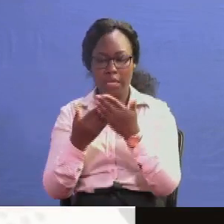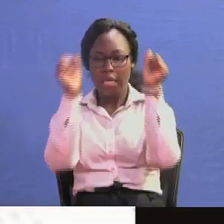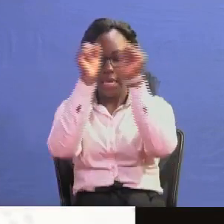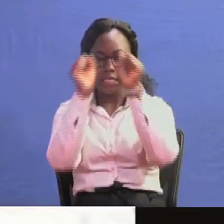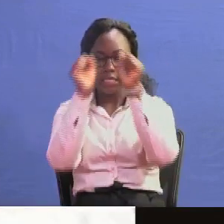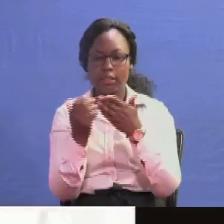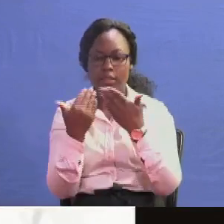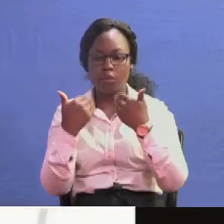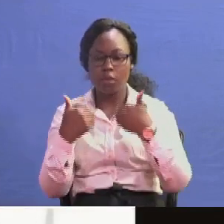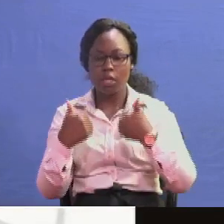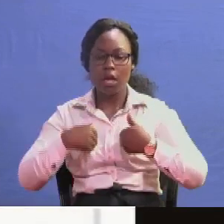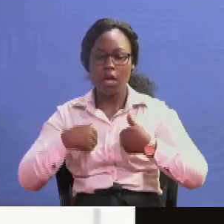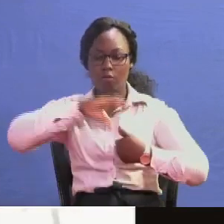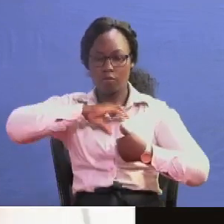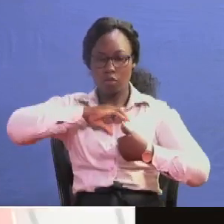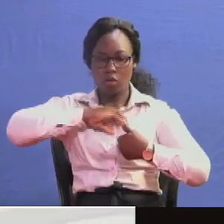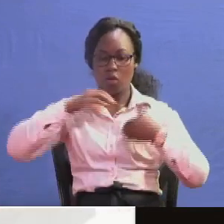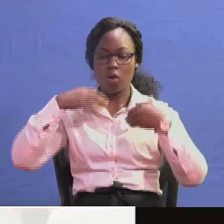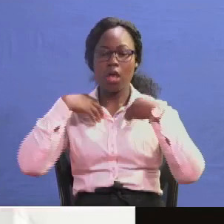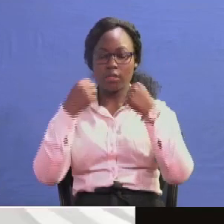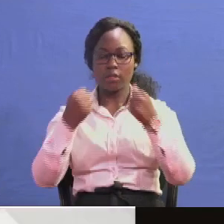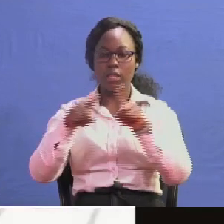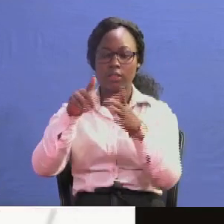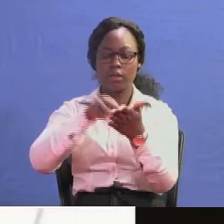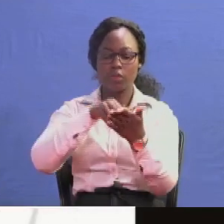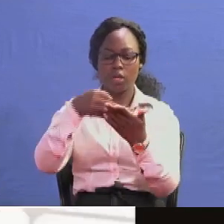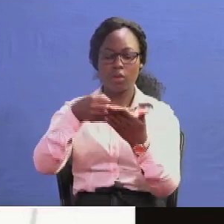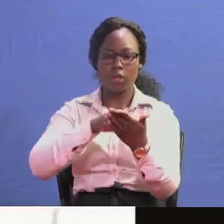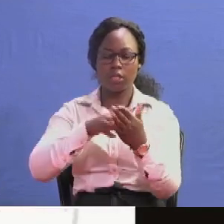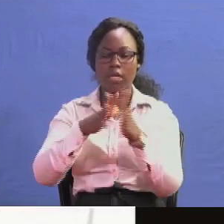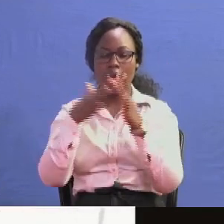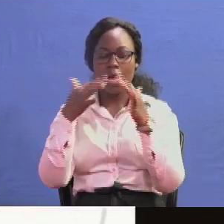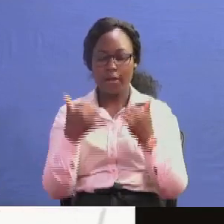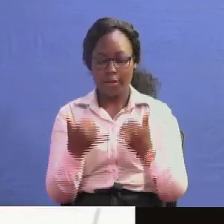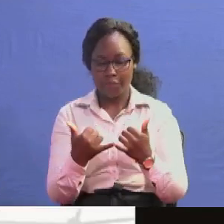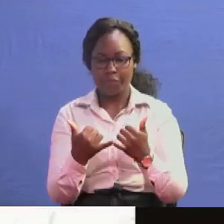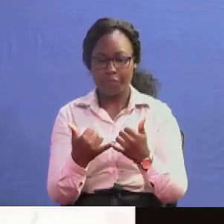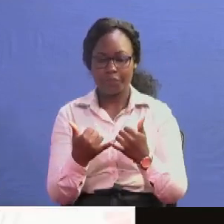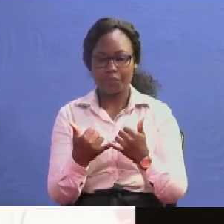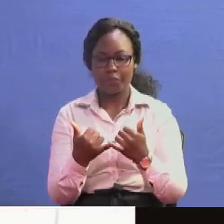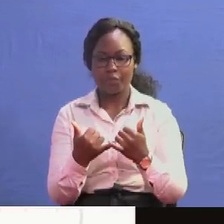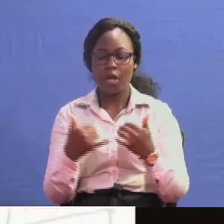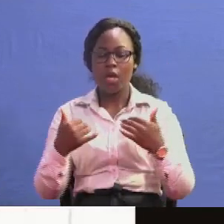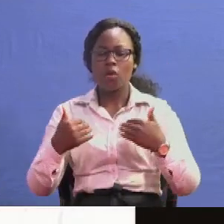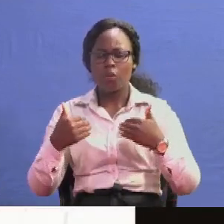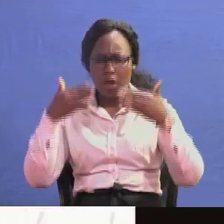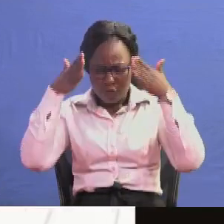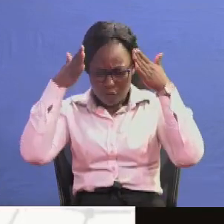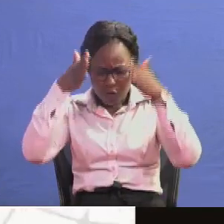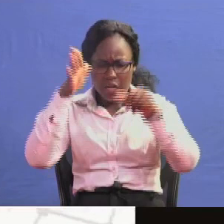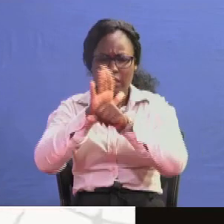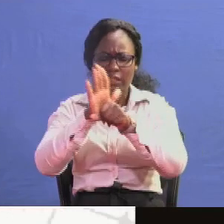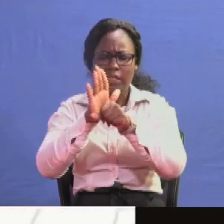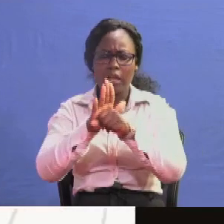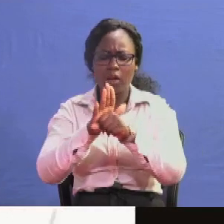that had its own strength and its own weaknesses unfortunately we have dwelt too much on the weaknesses